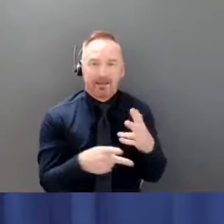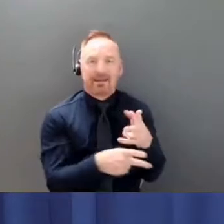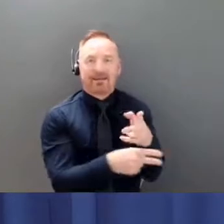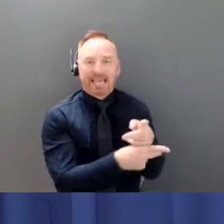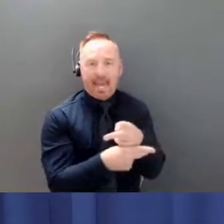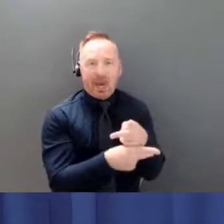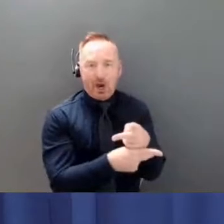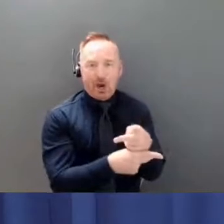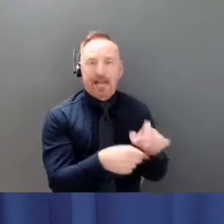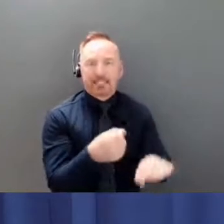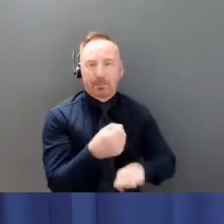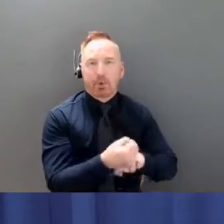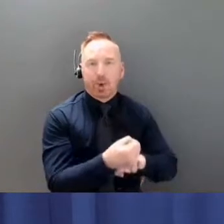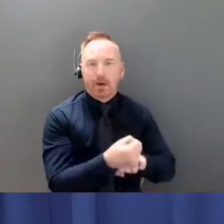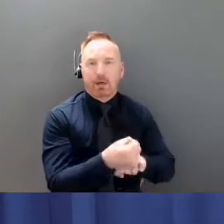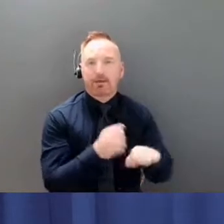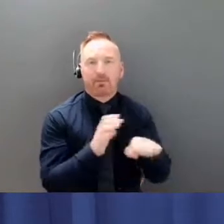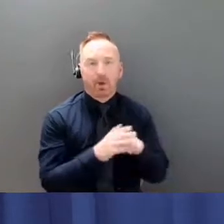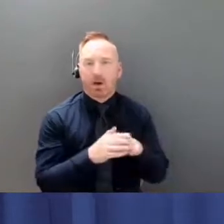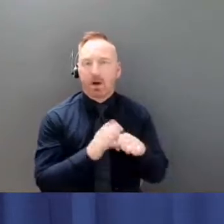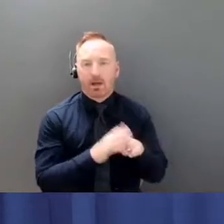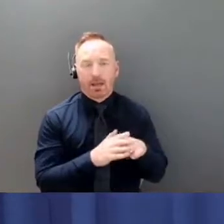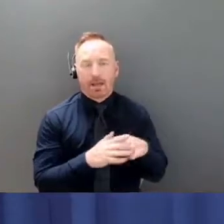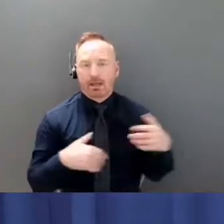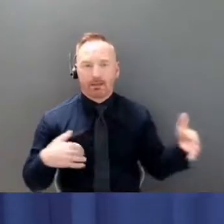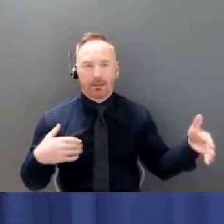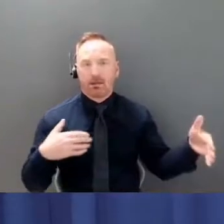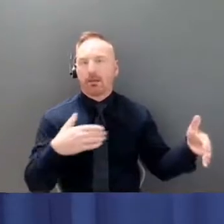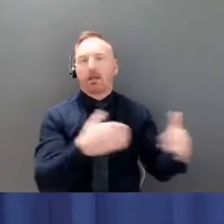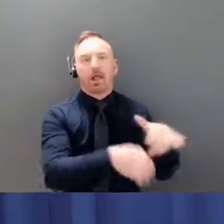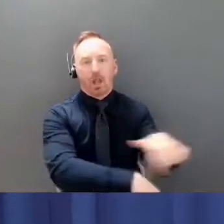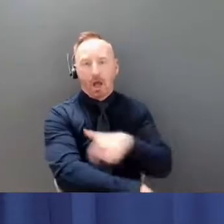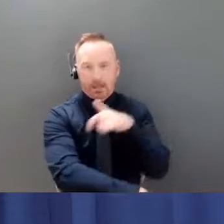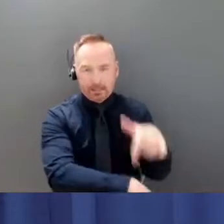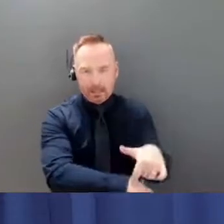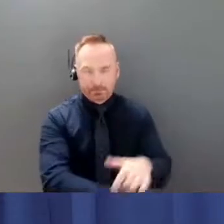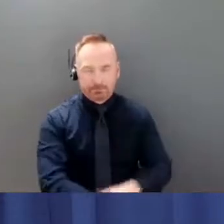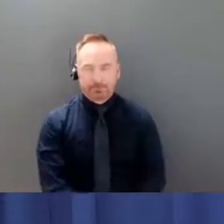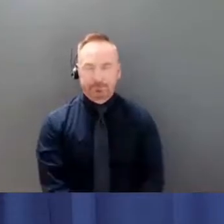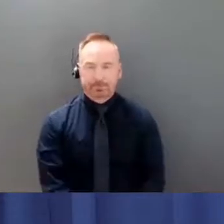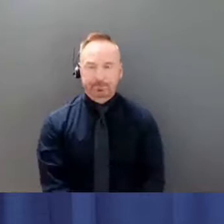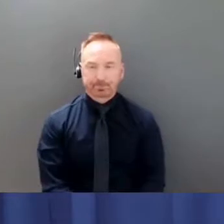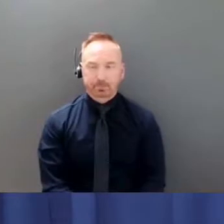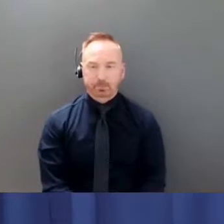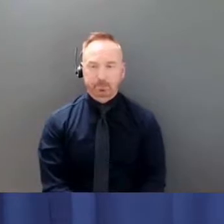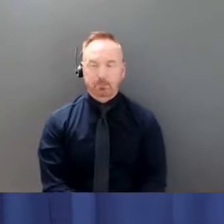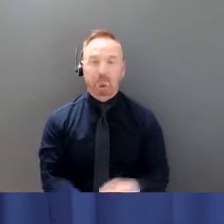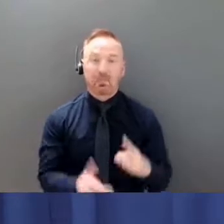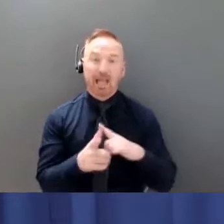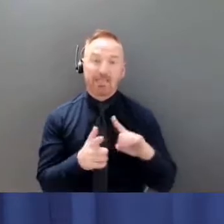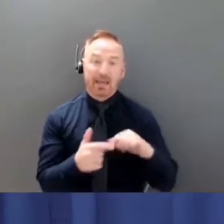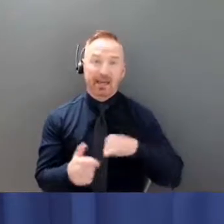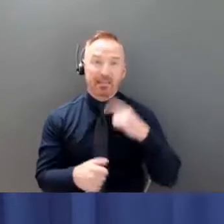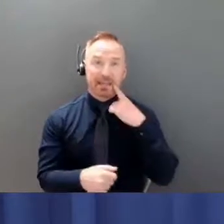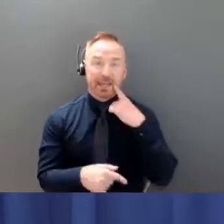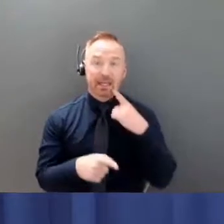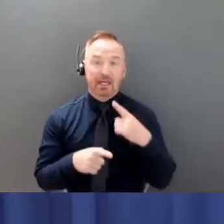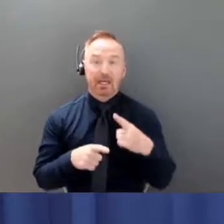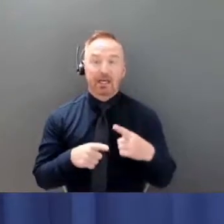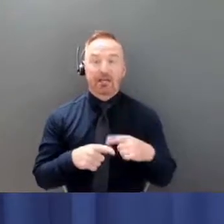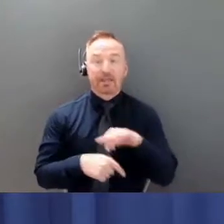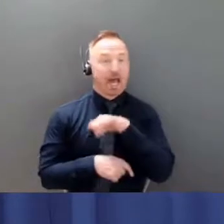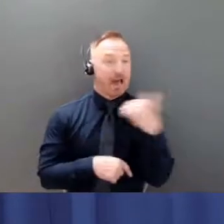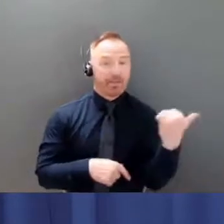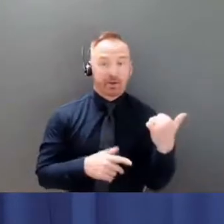a prolonged period of time. And then I think the other aspect is